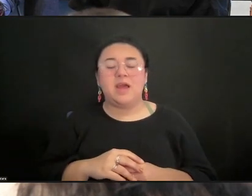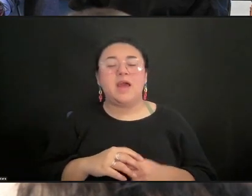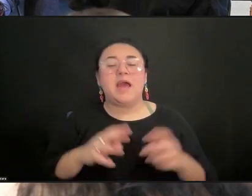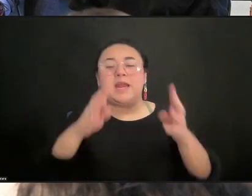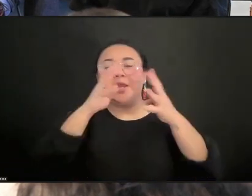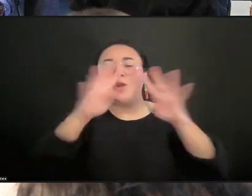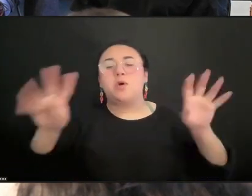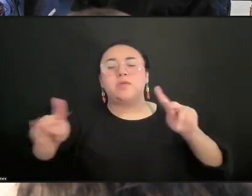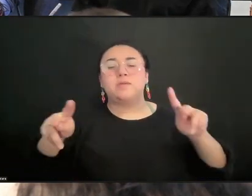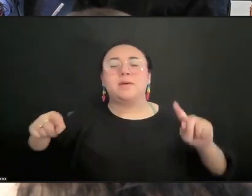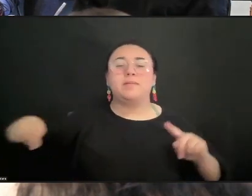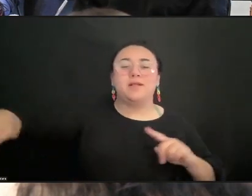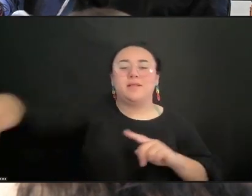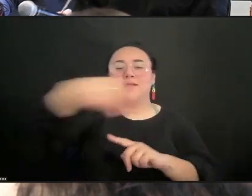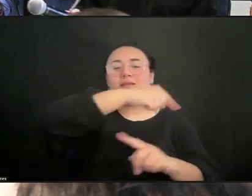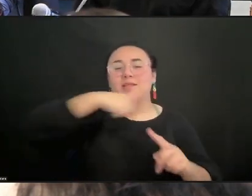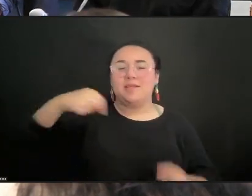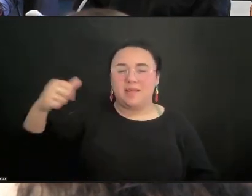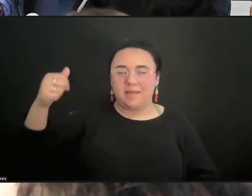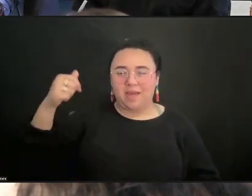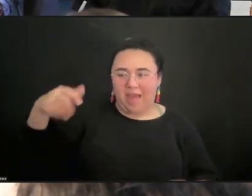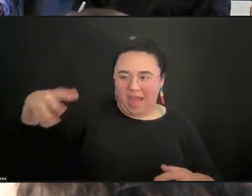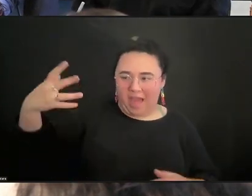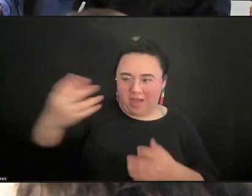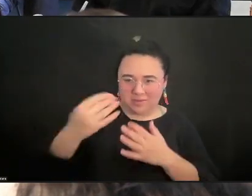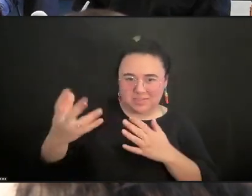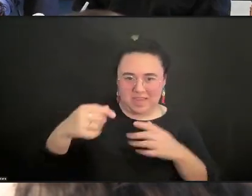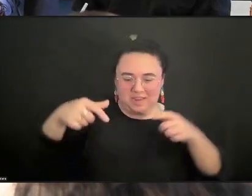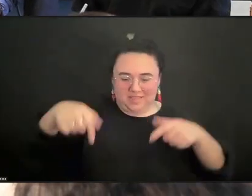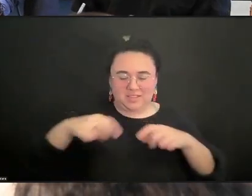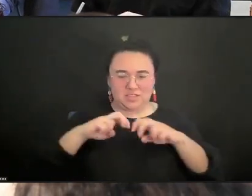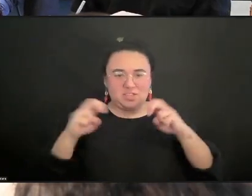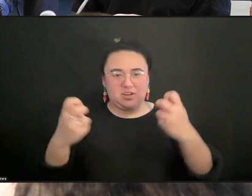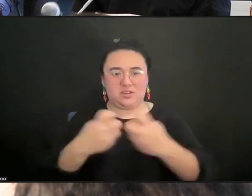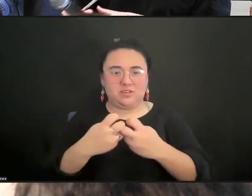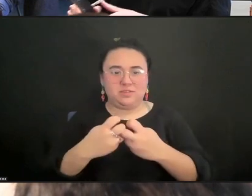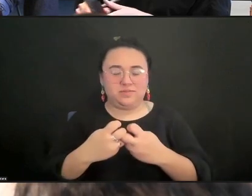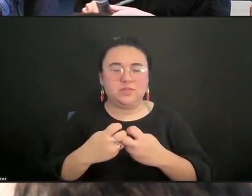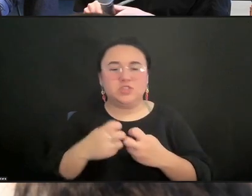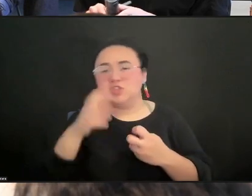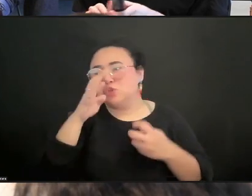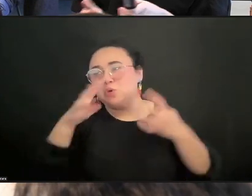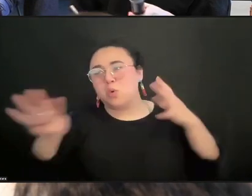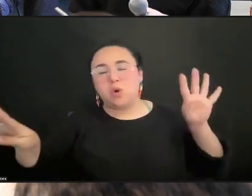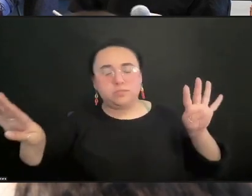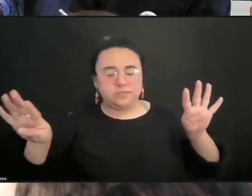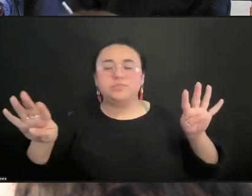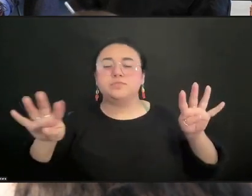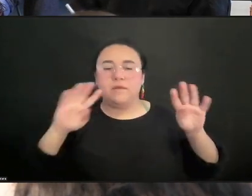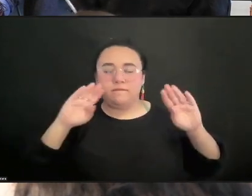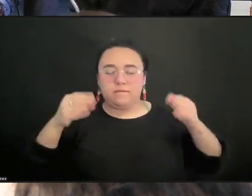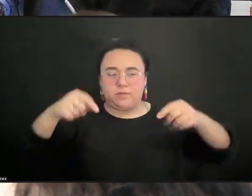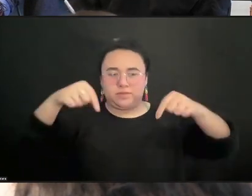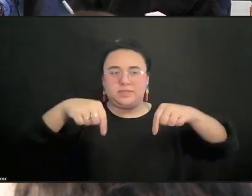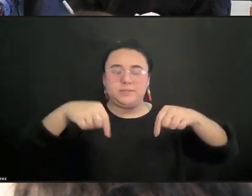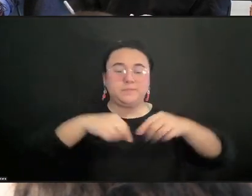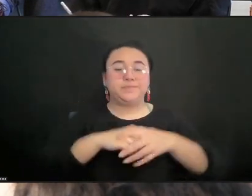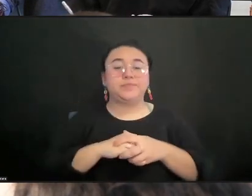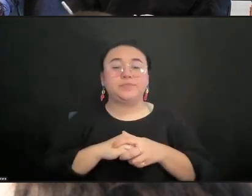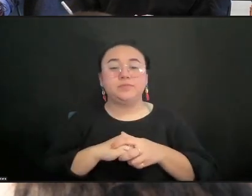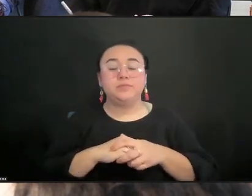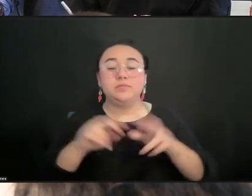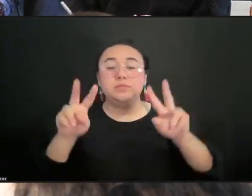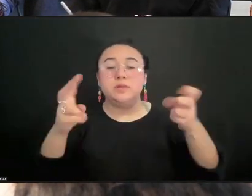us, because this is what we're hoping to achieve. And a reminder, the title of today's session is International